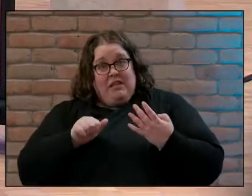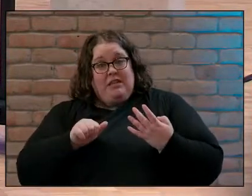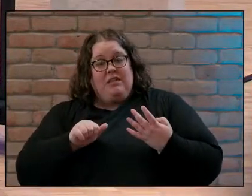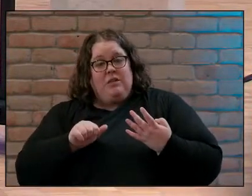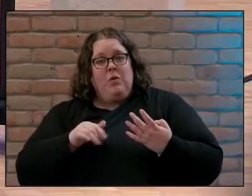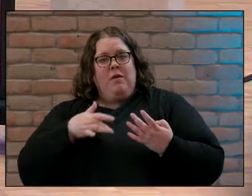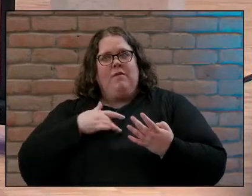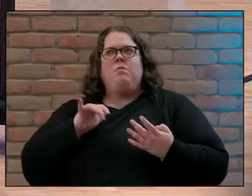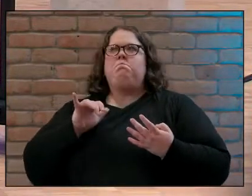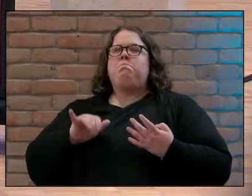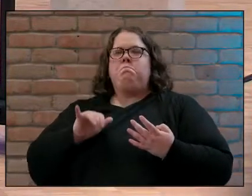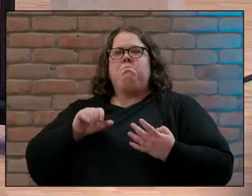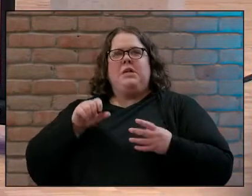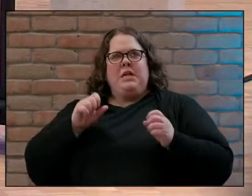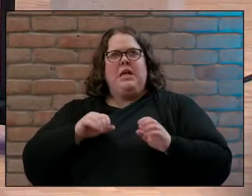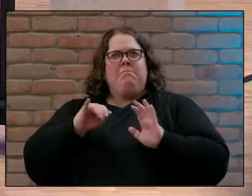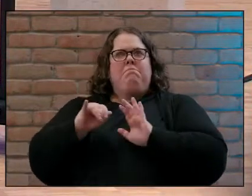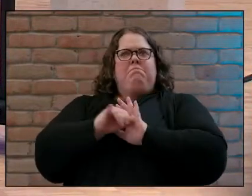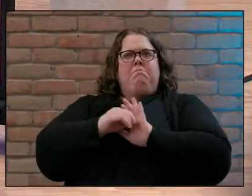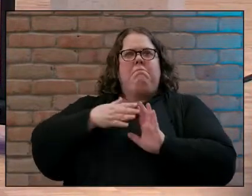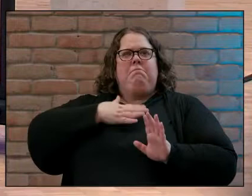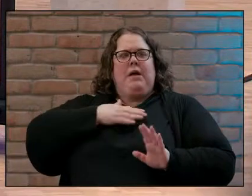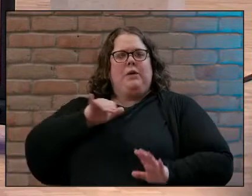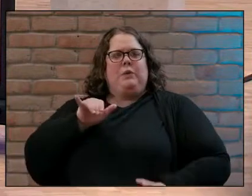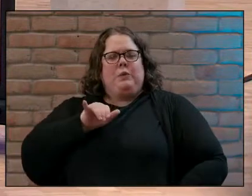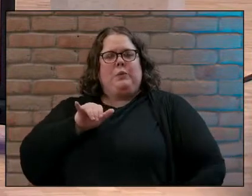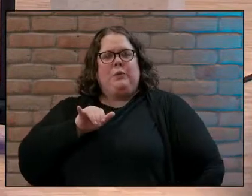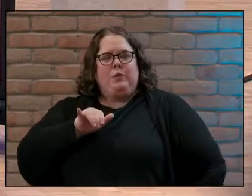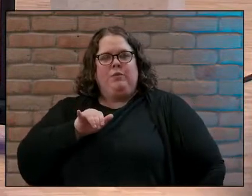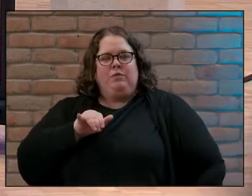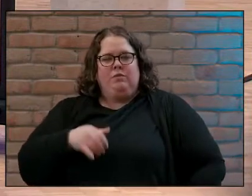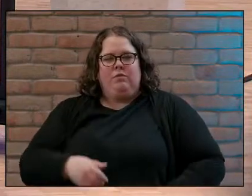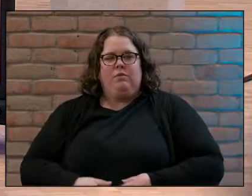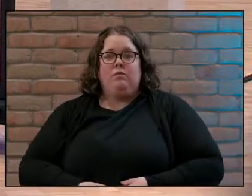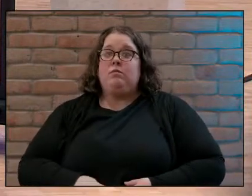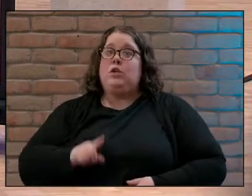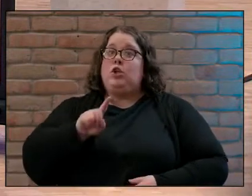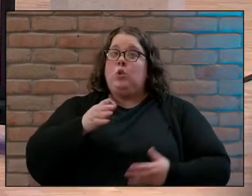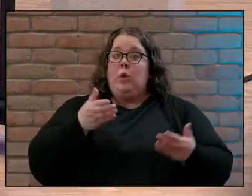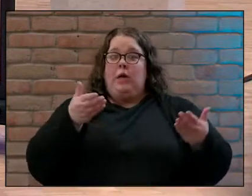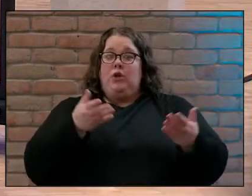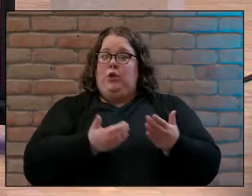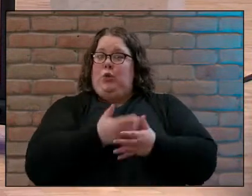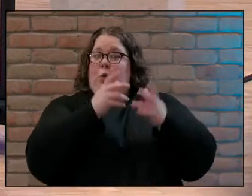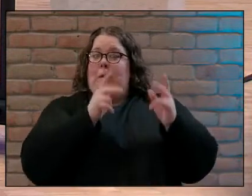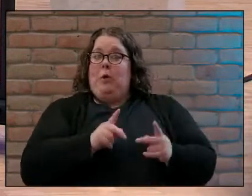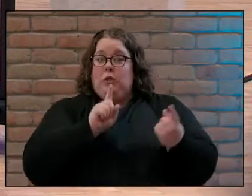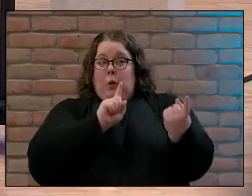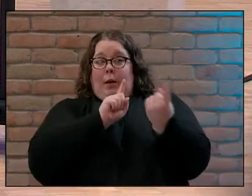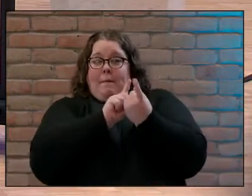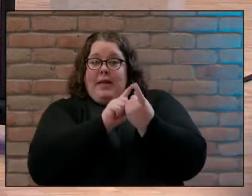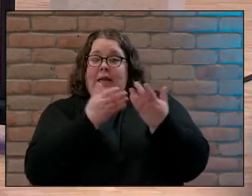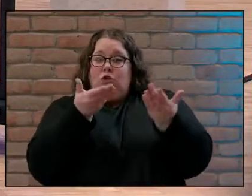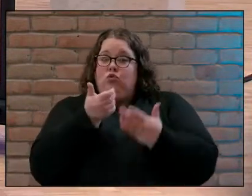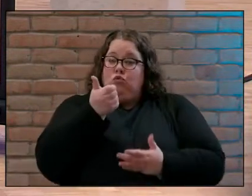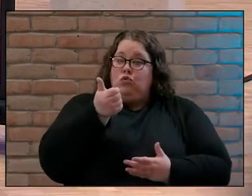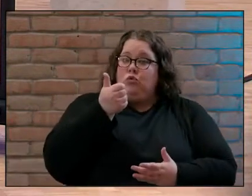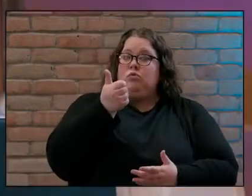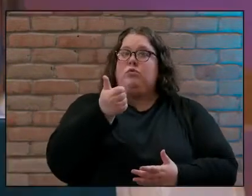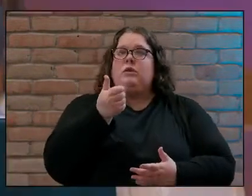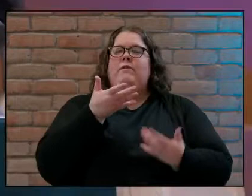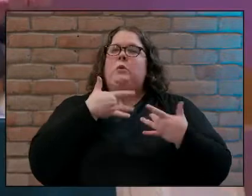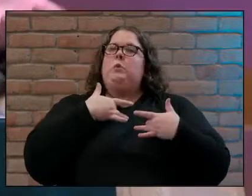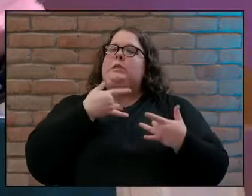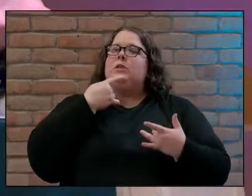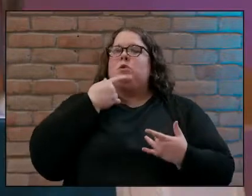that you might carry that you might carry with you when we introduce ourselves to somebody new oftentimes we cover a lot of these right here's what my